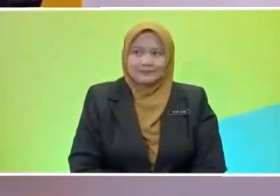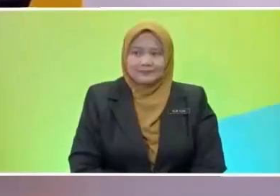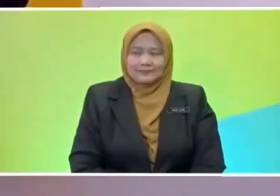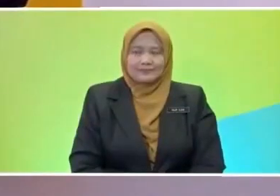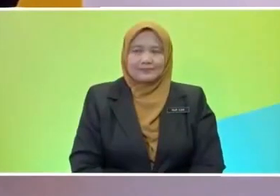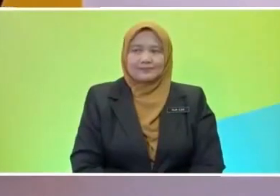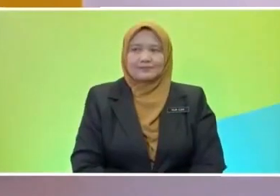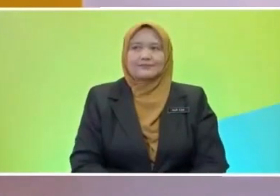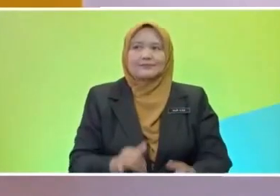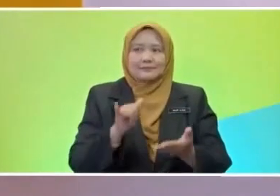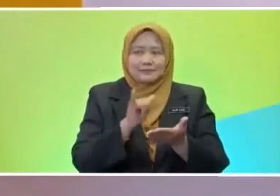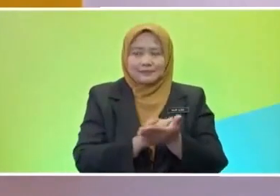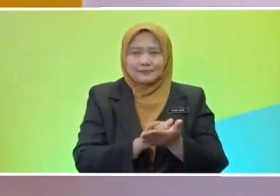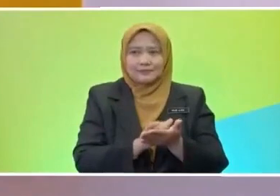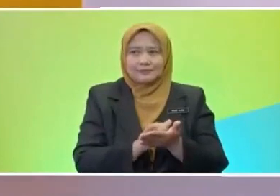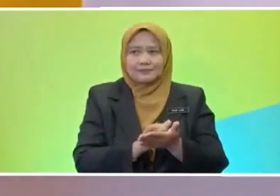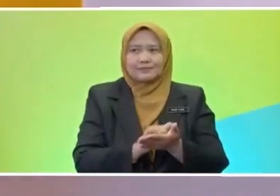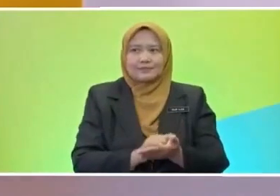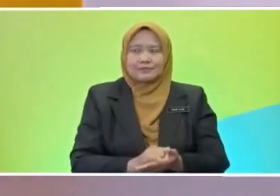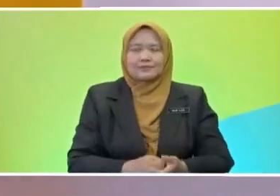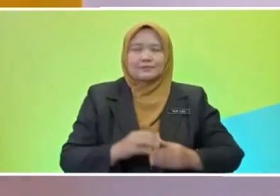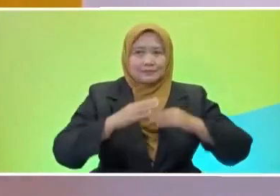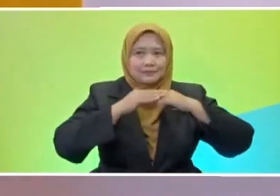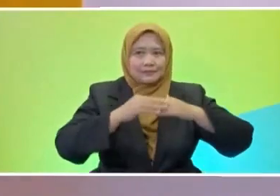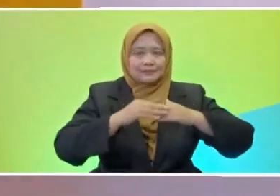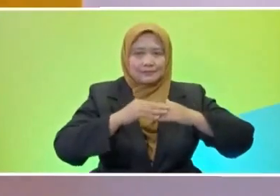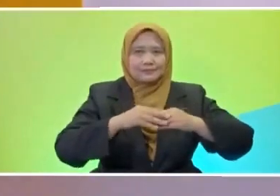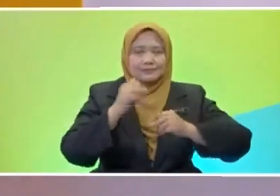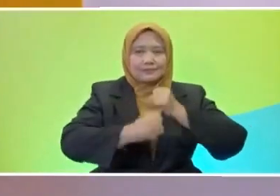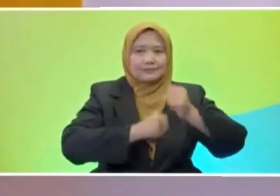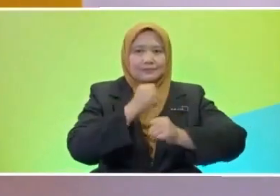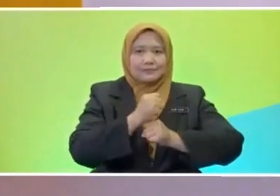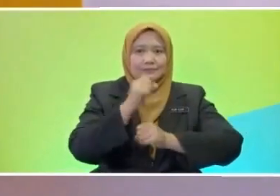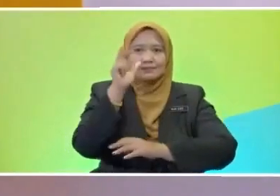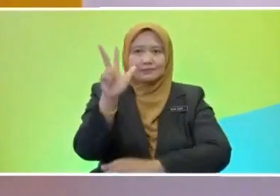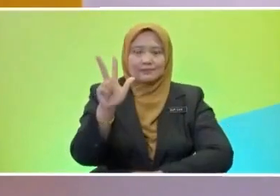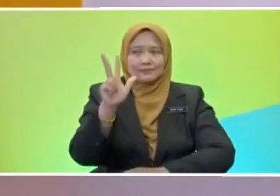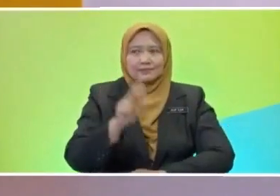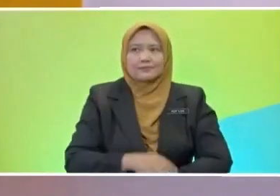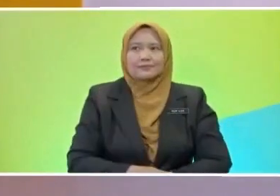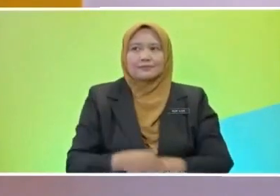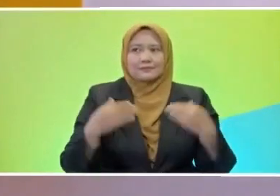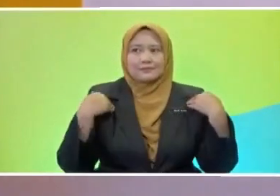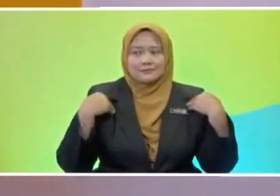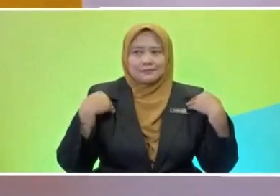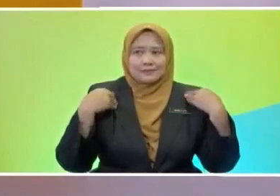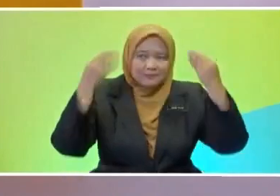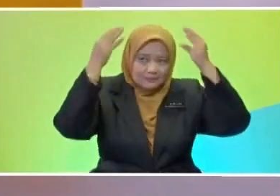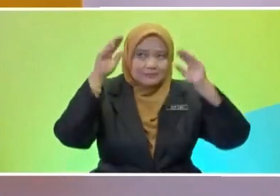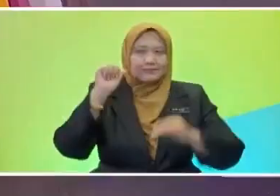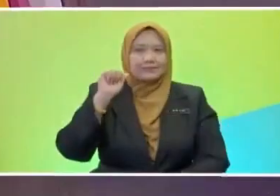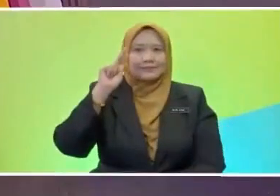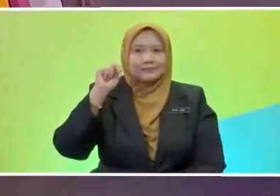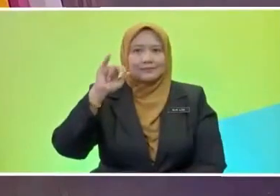That's right pupils, for today's Bahasa Inggeris Tahun 3 lesson, we have Teacher Anjana.